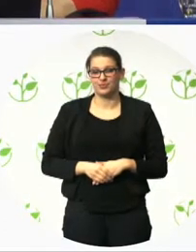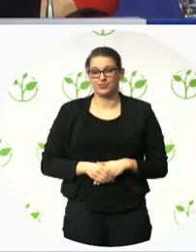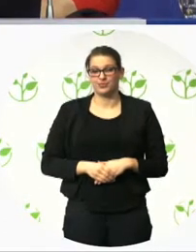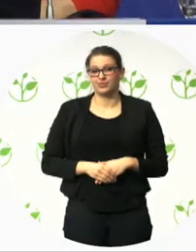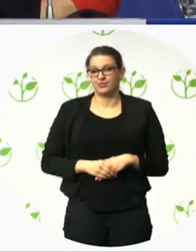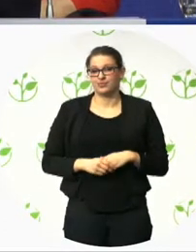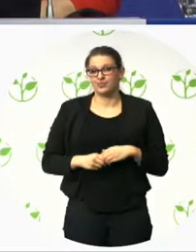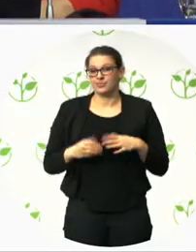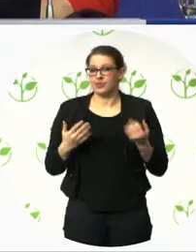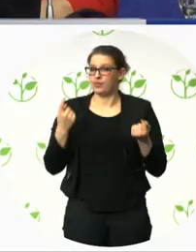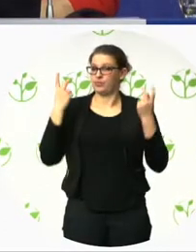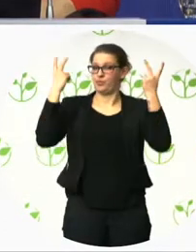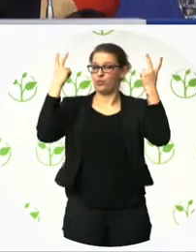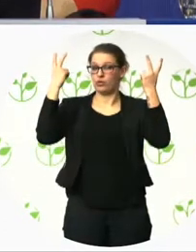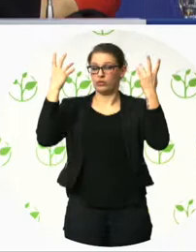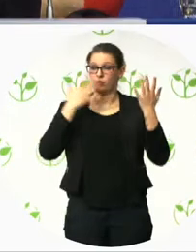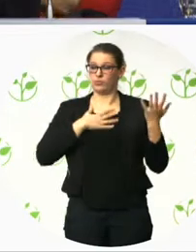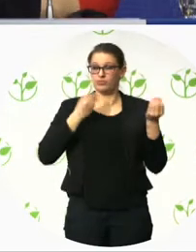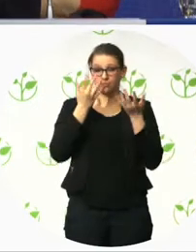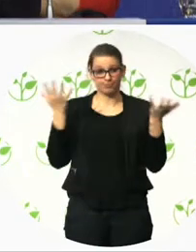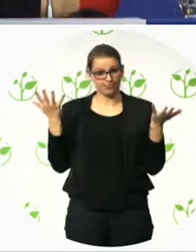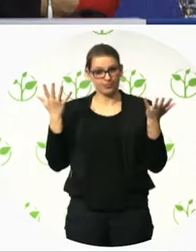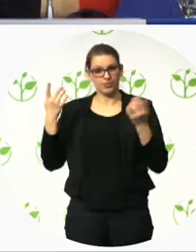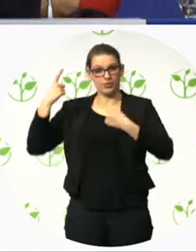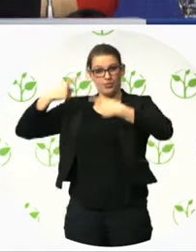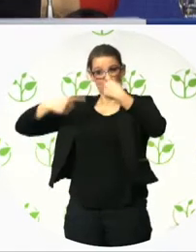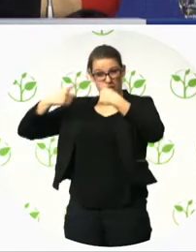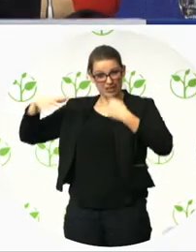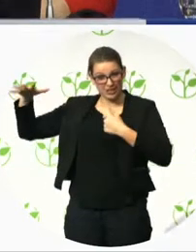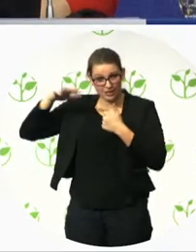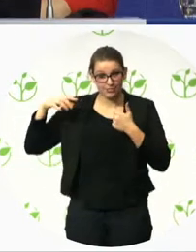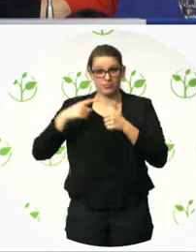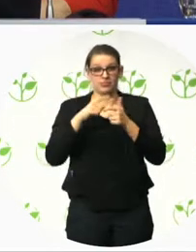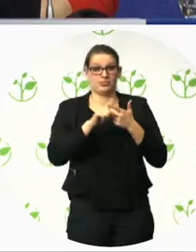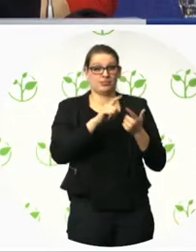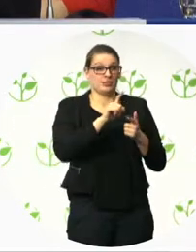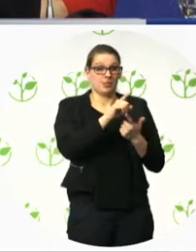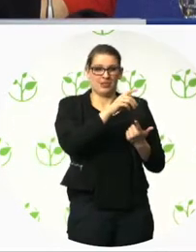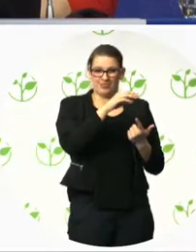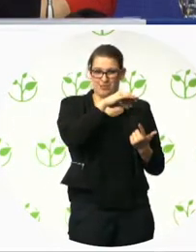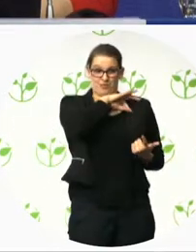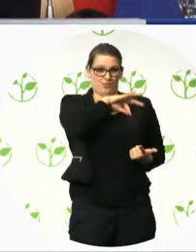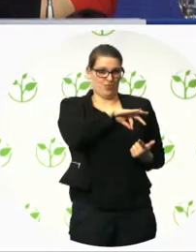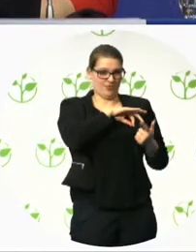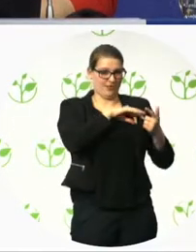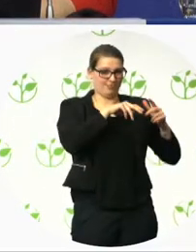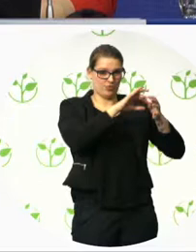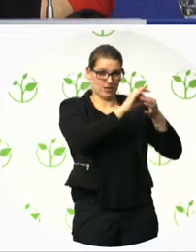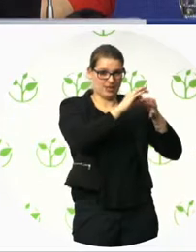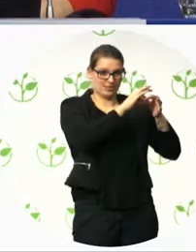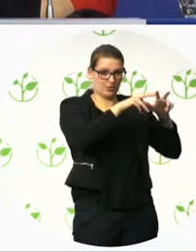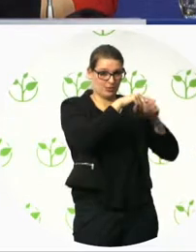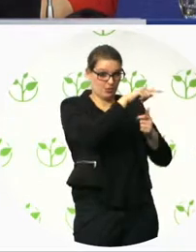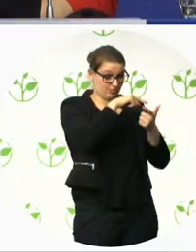and DPOs participation. You have to have strong DPOs to be able to see to it that the